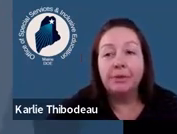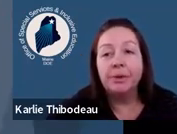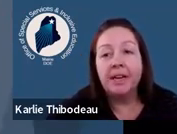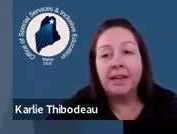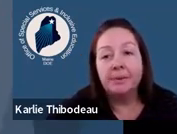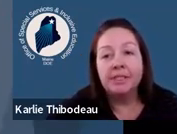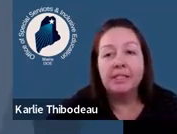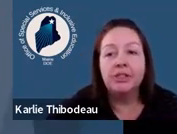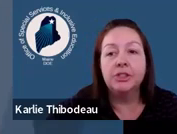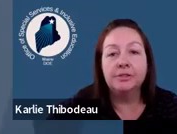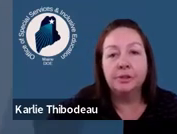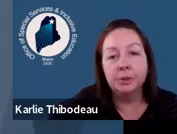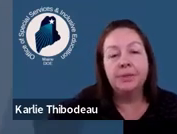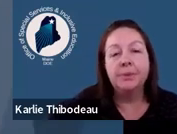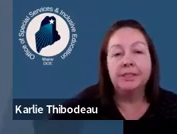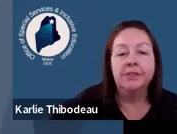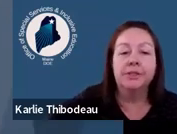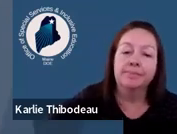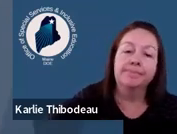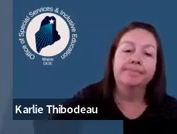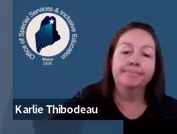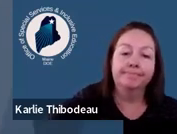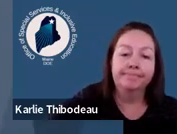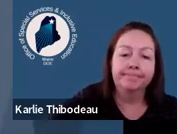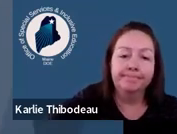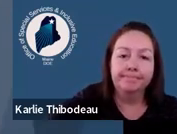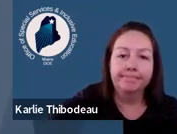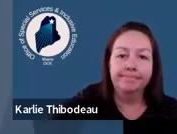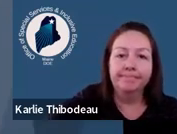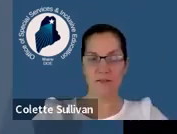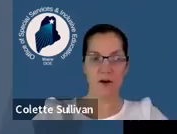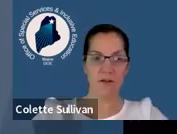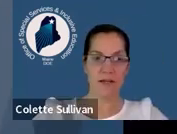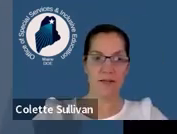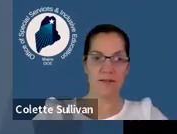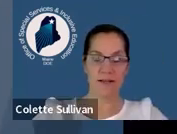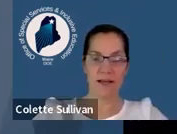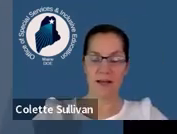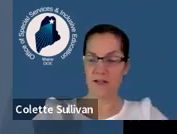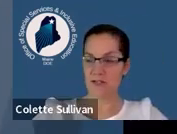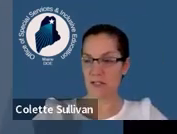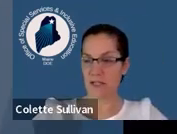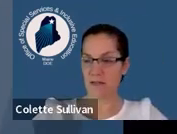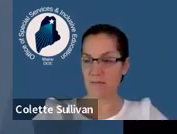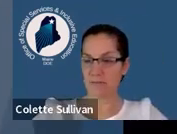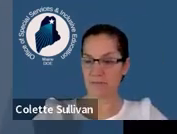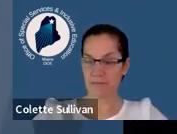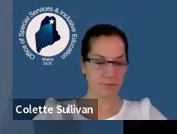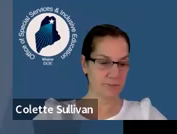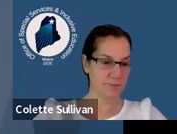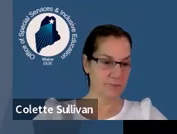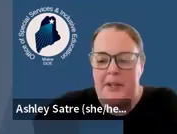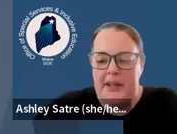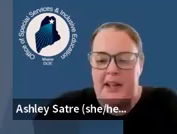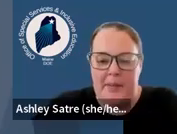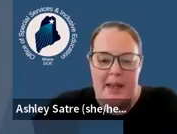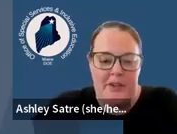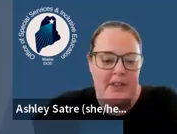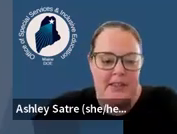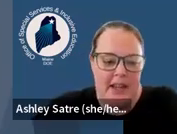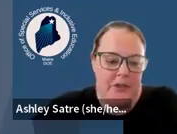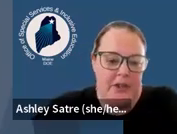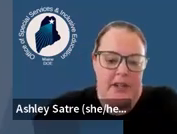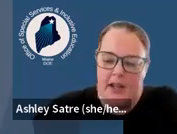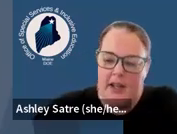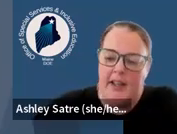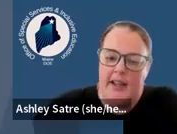ago. And before that, I was a teacher for 21 years. Thanks, Carly. Ashley. Hi, everybody. I'm